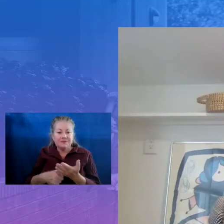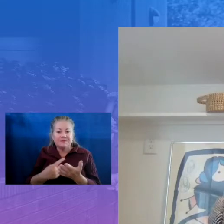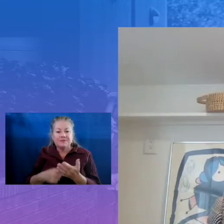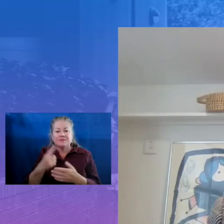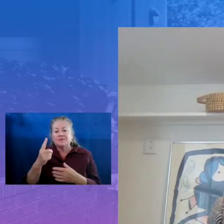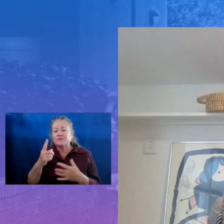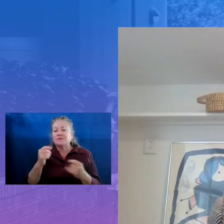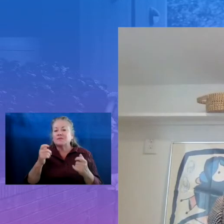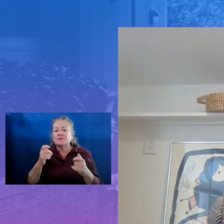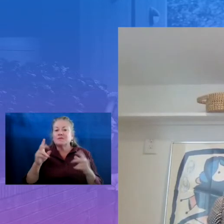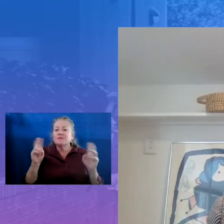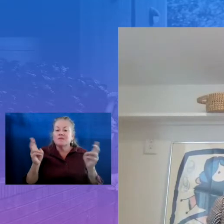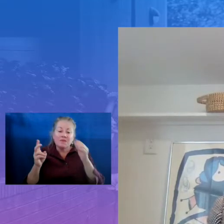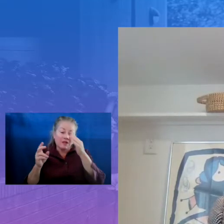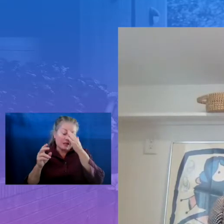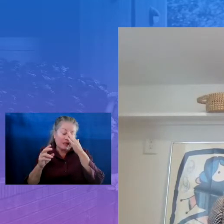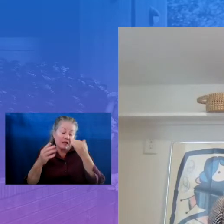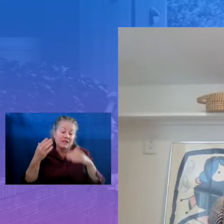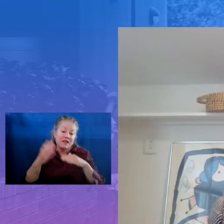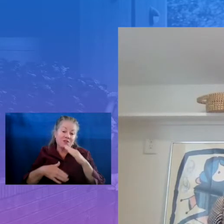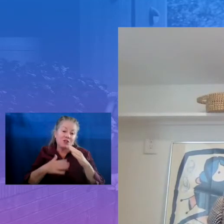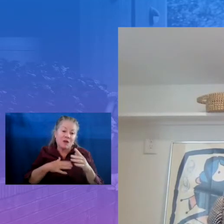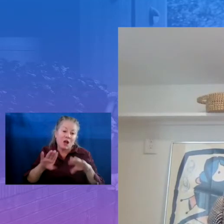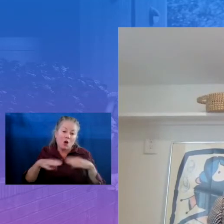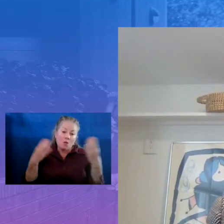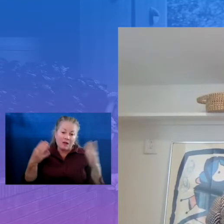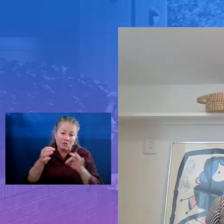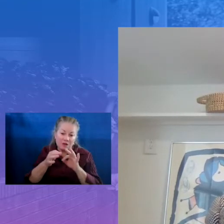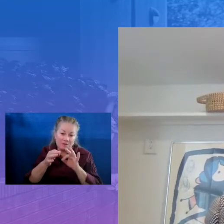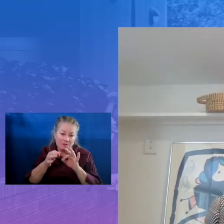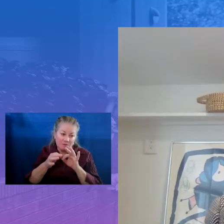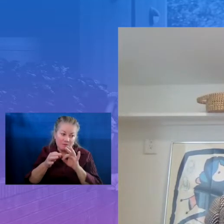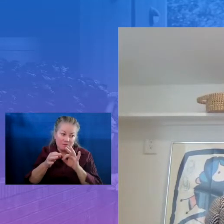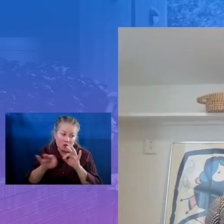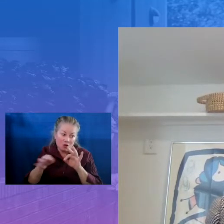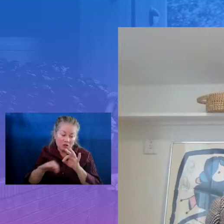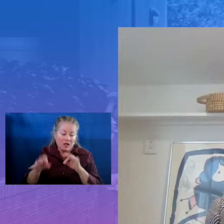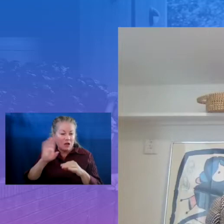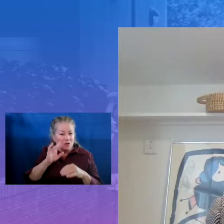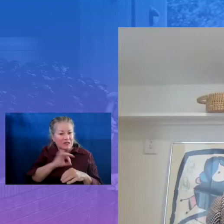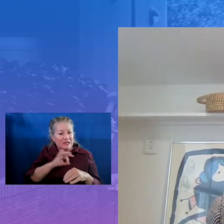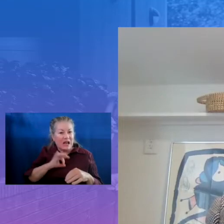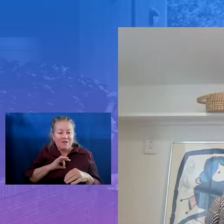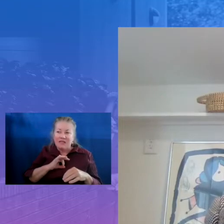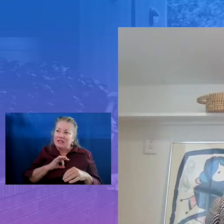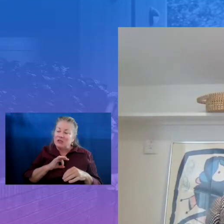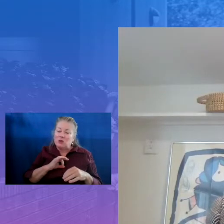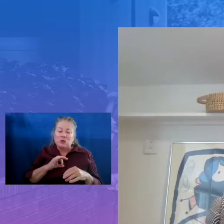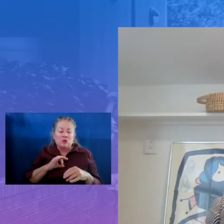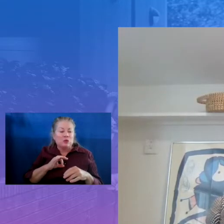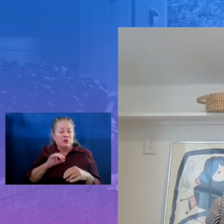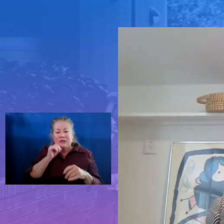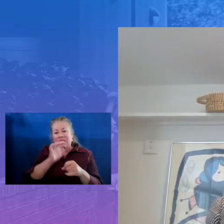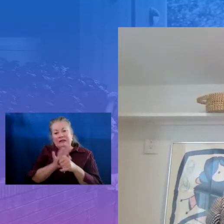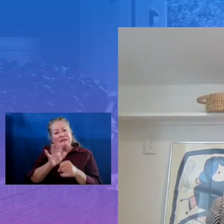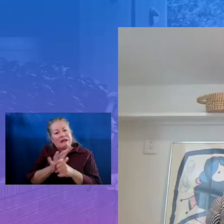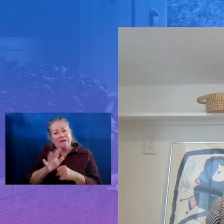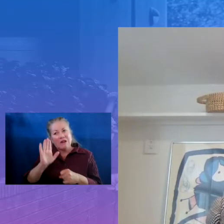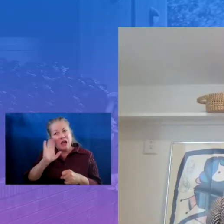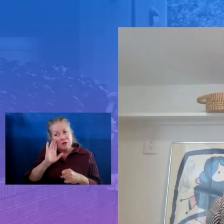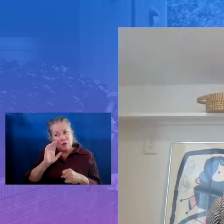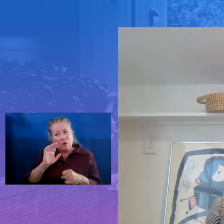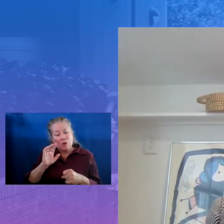opening remarks. I know that staffing shortages can be an issue. So to address this, please